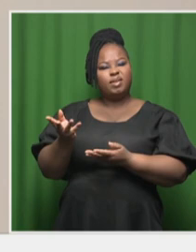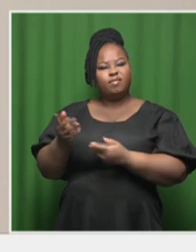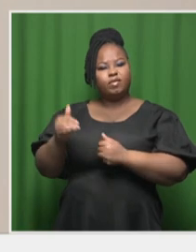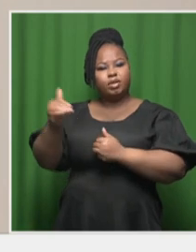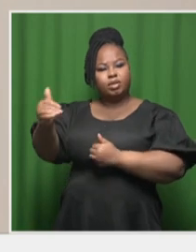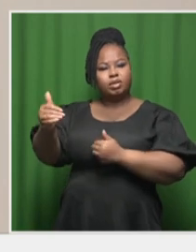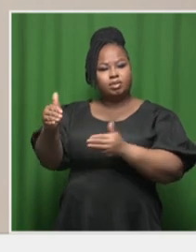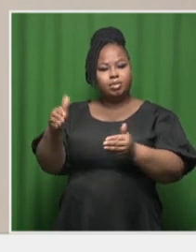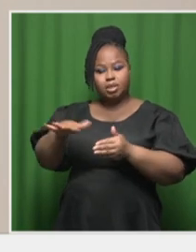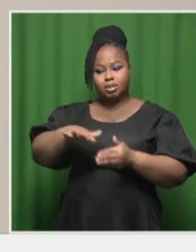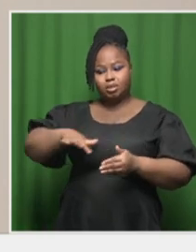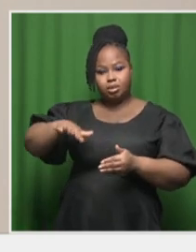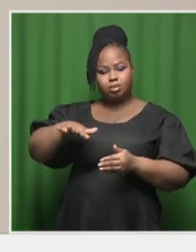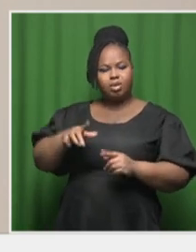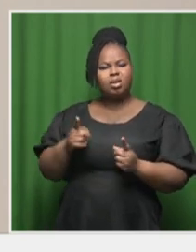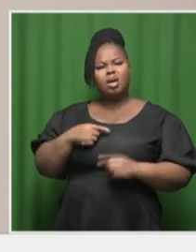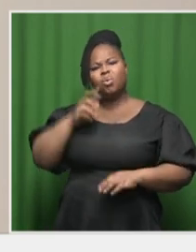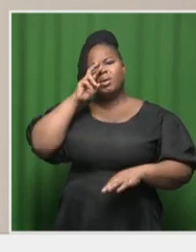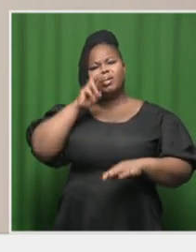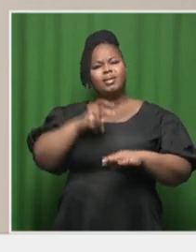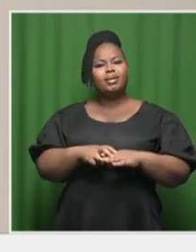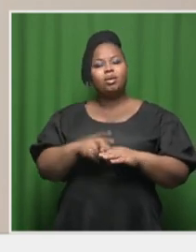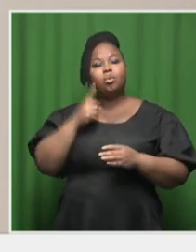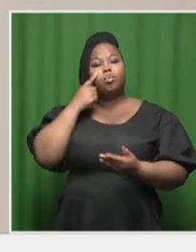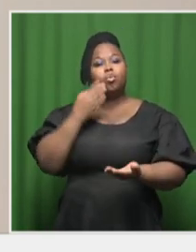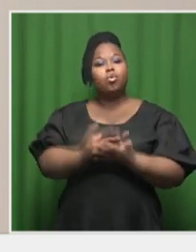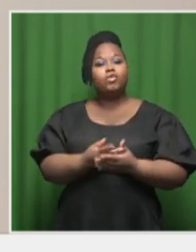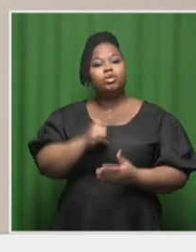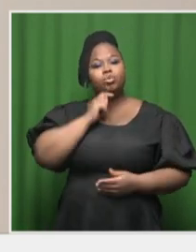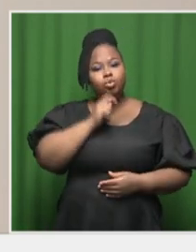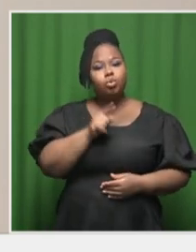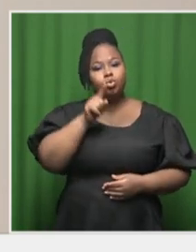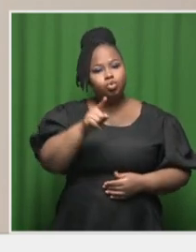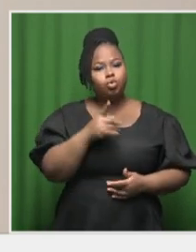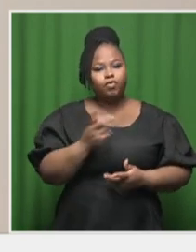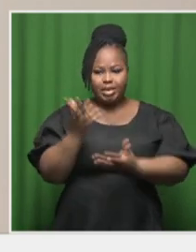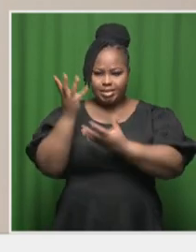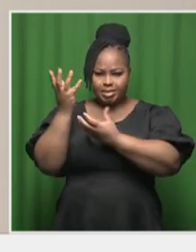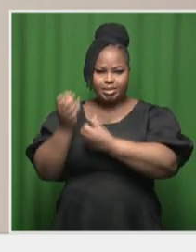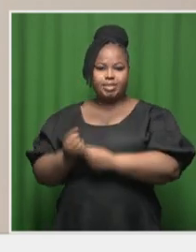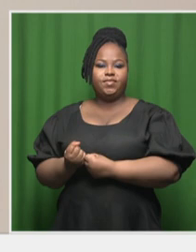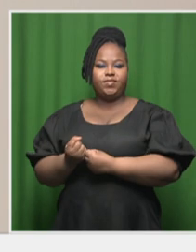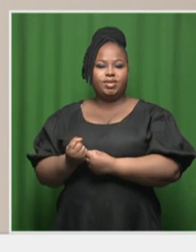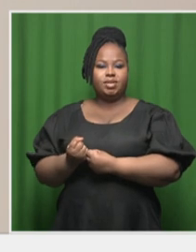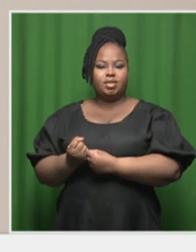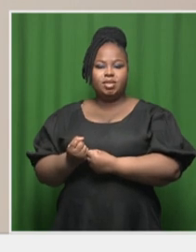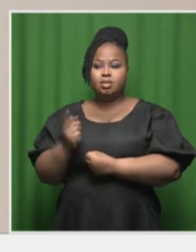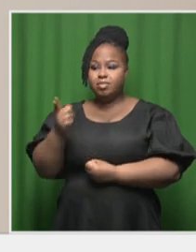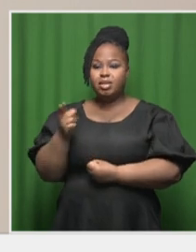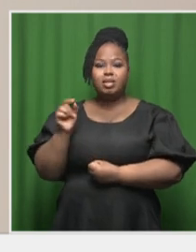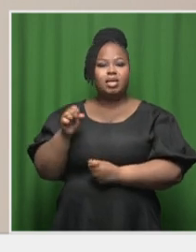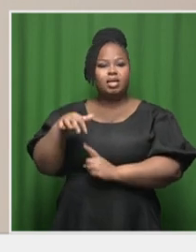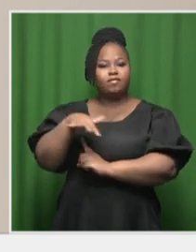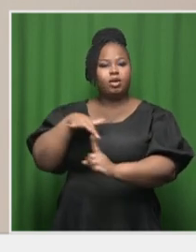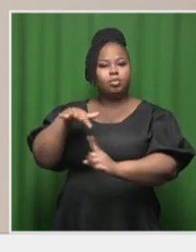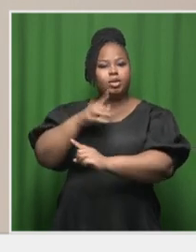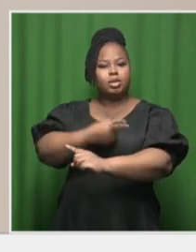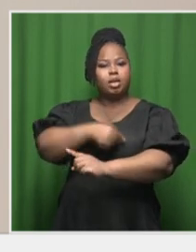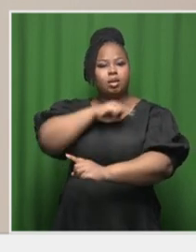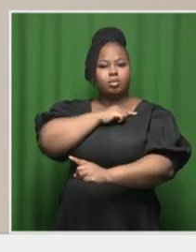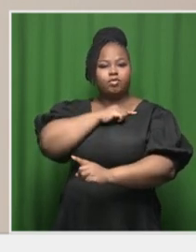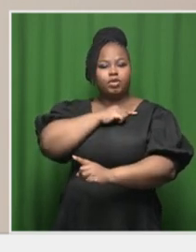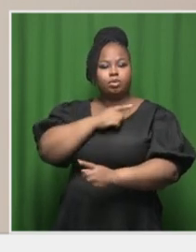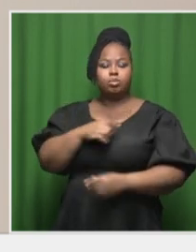now, we need proof that, you know, you have received environmental authorization. Because what happens in that case, Lian, is that